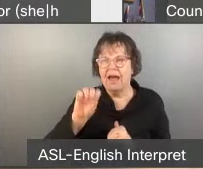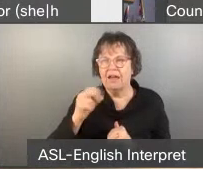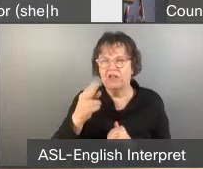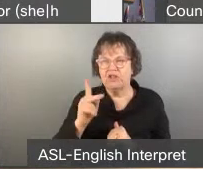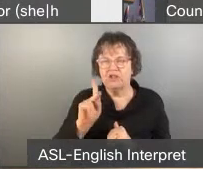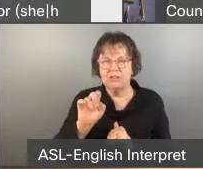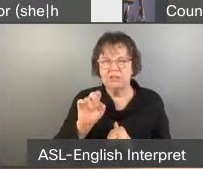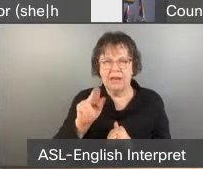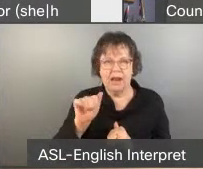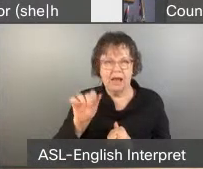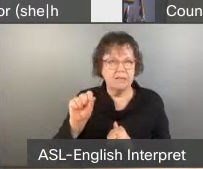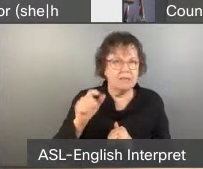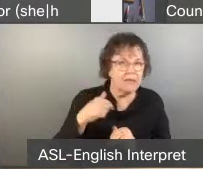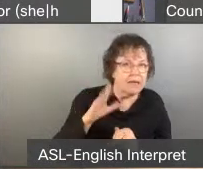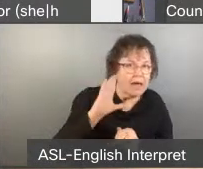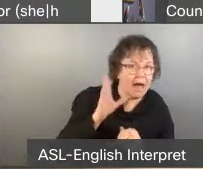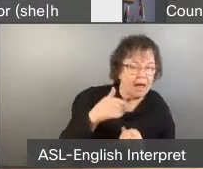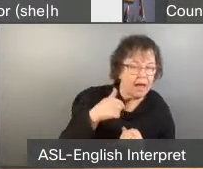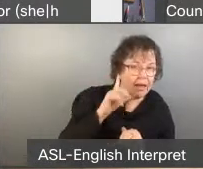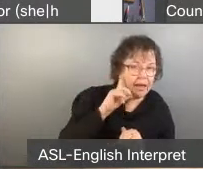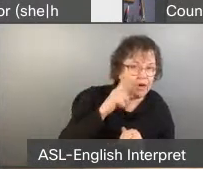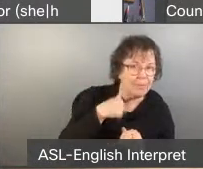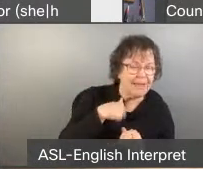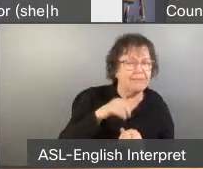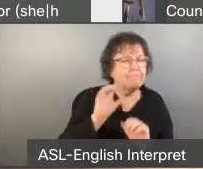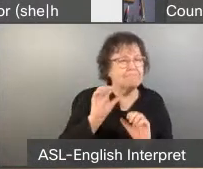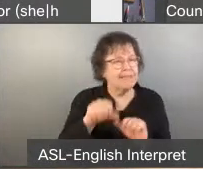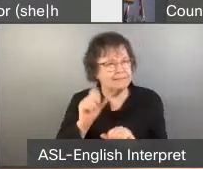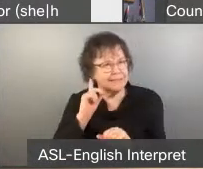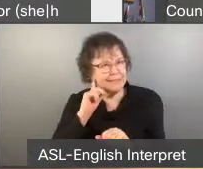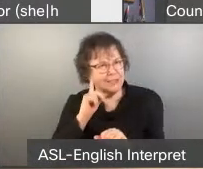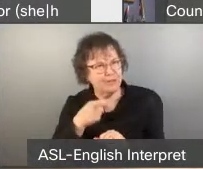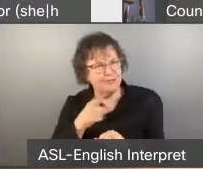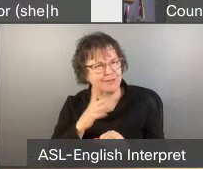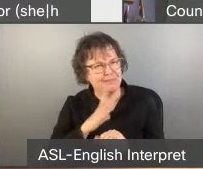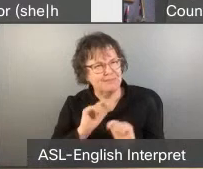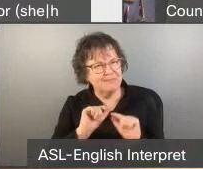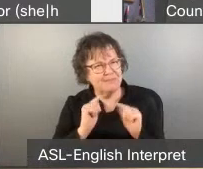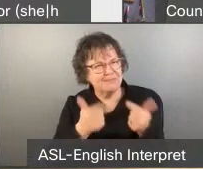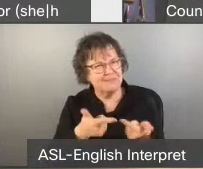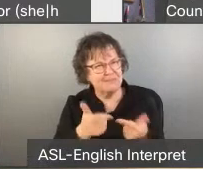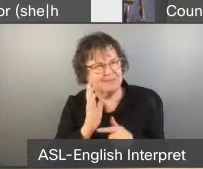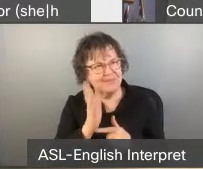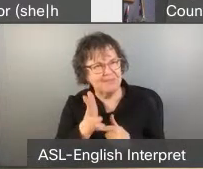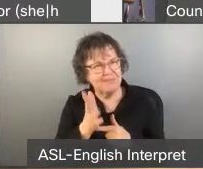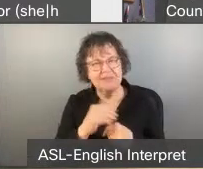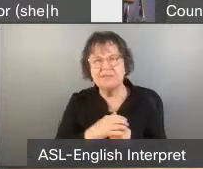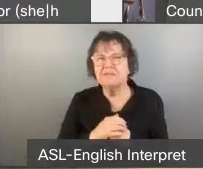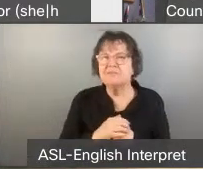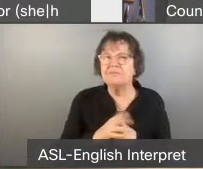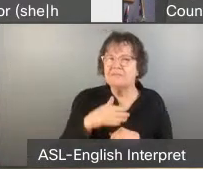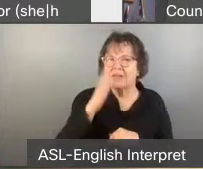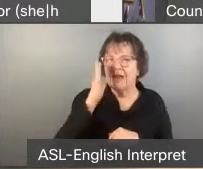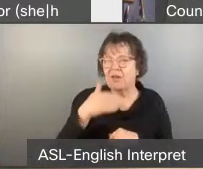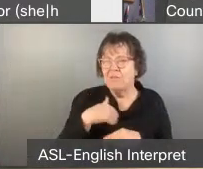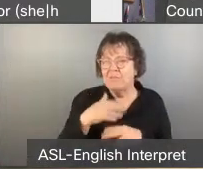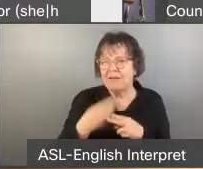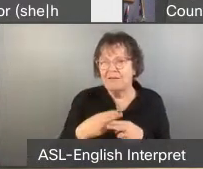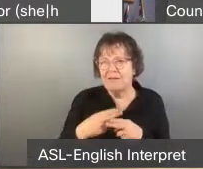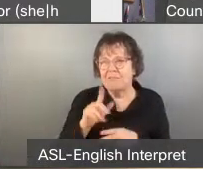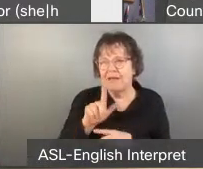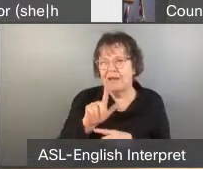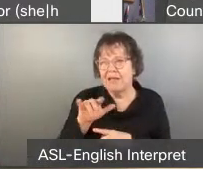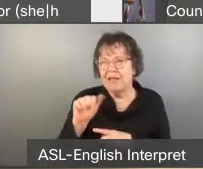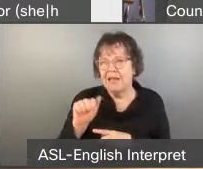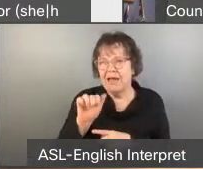Hi. Can you hear me? We can hear you. You've got five minutes. Go ahead. Thank you. Hi, my name is Leah Ashkenas, and today I will be